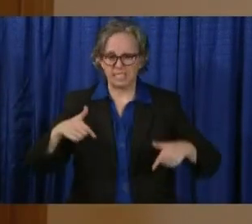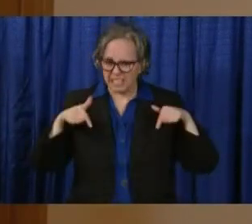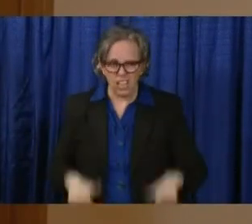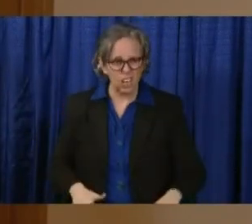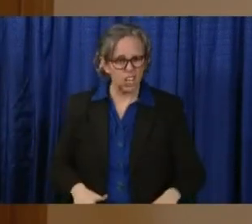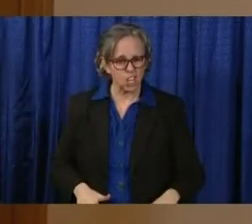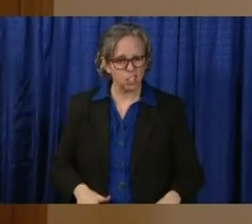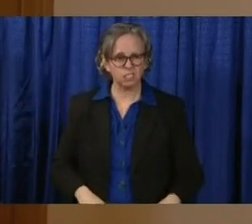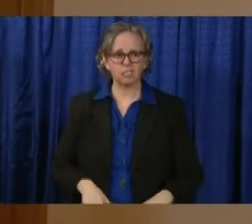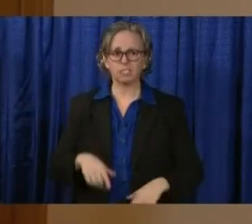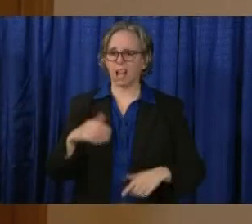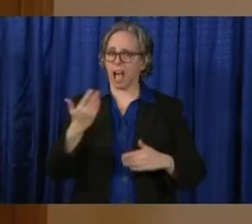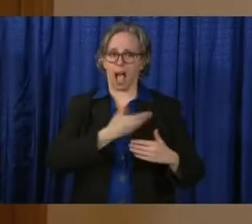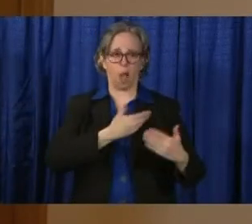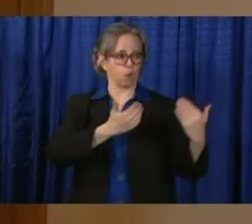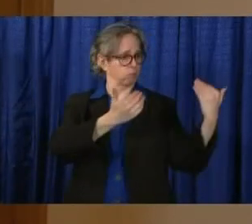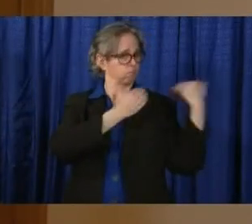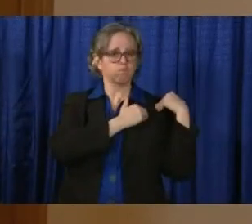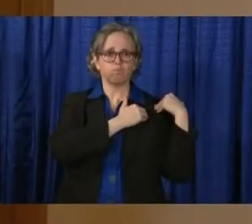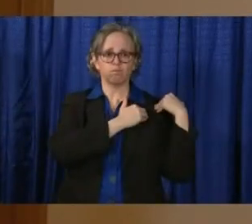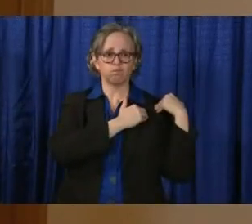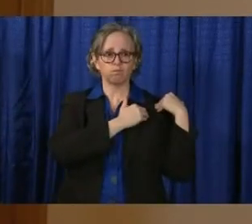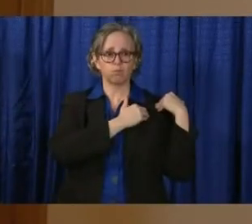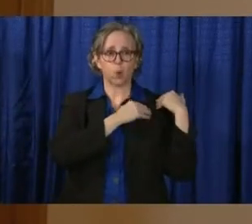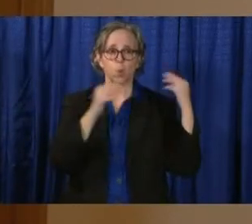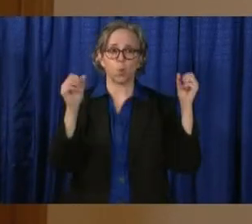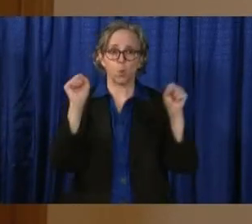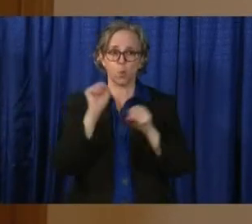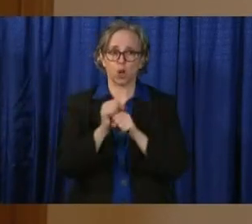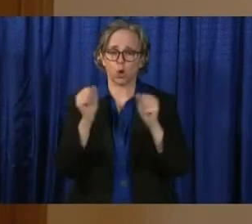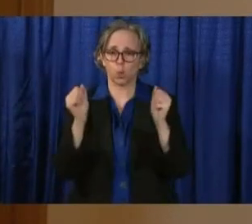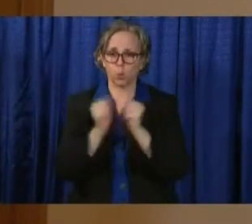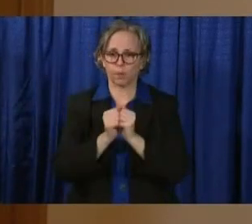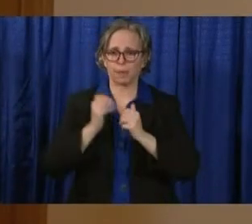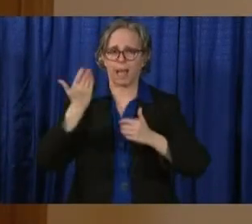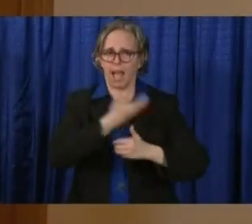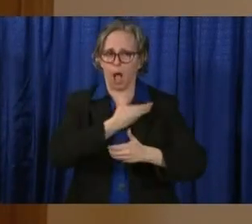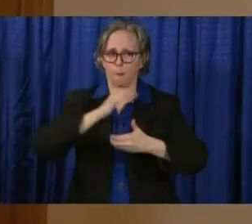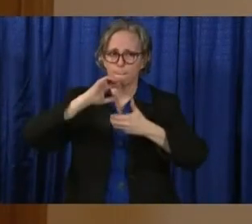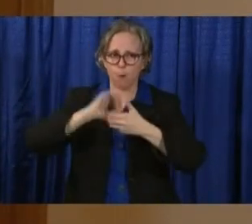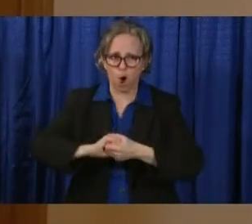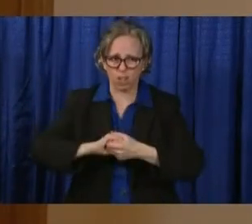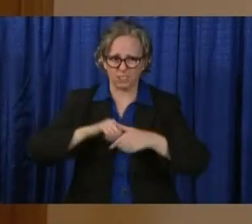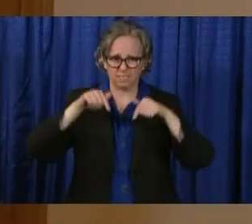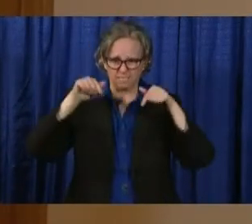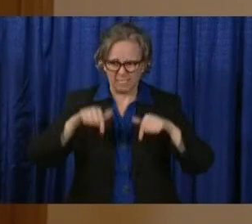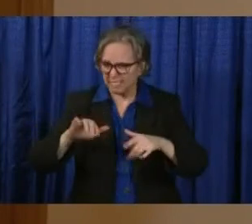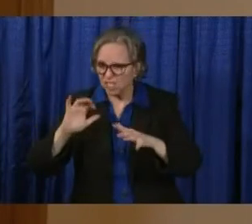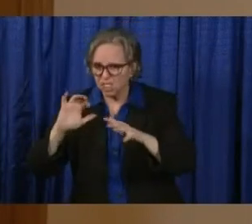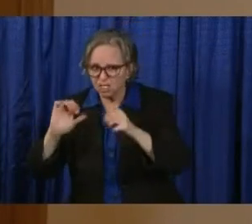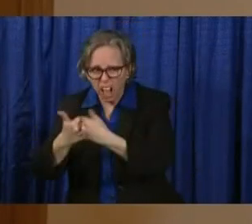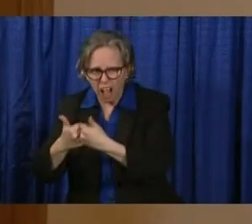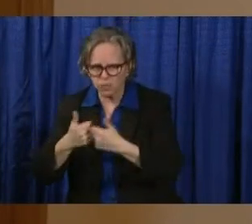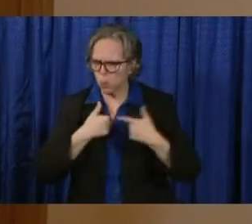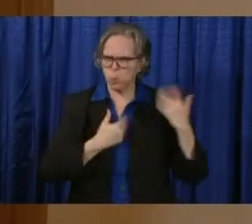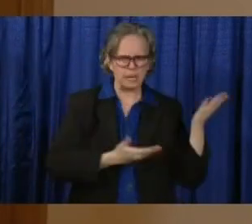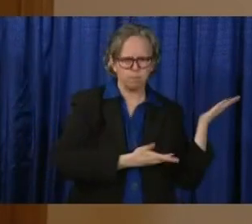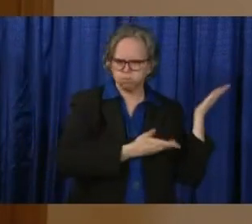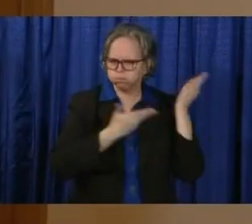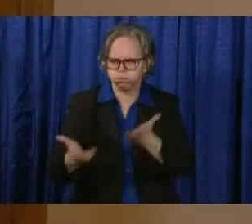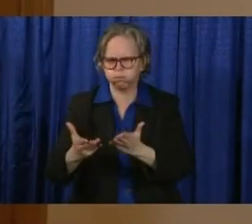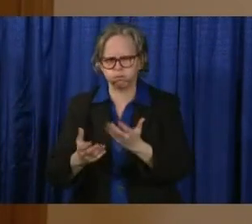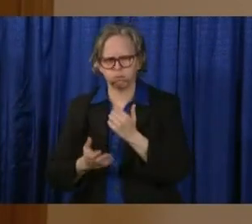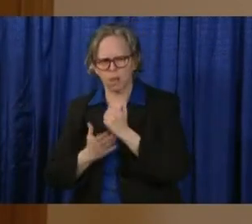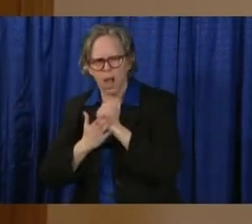alongside partners as they face these outbreaks and bring really the full strength of the governor's office in the state